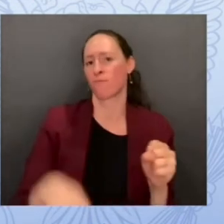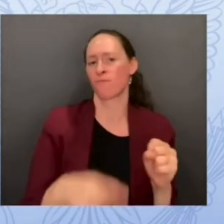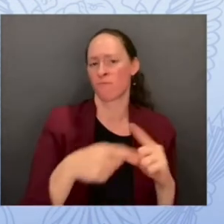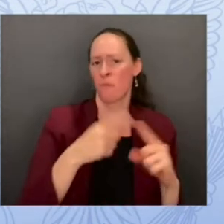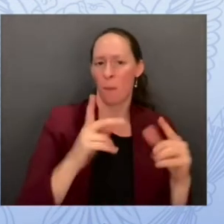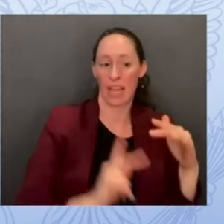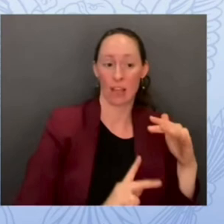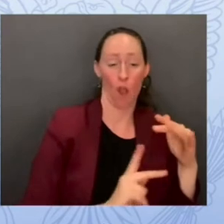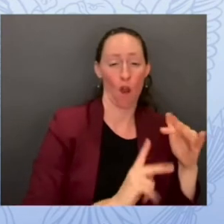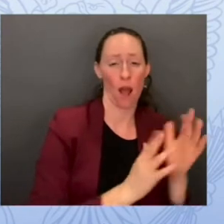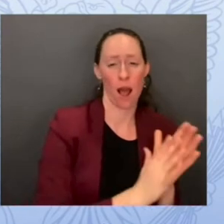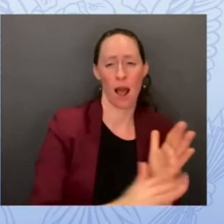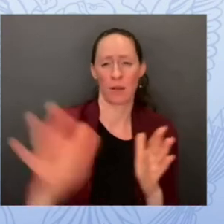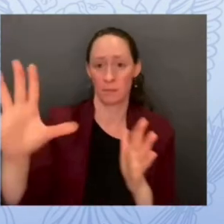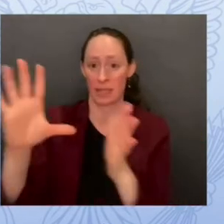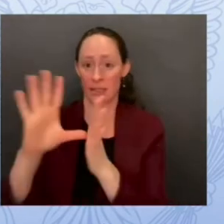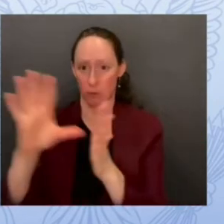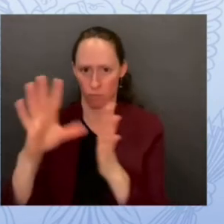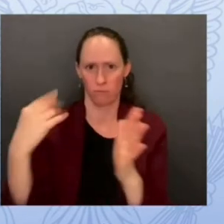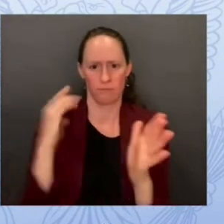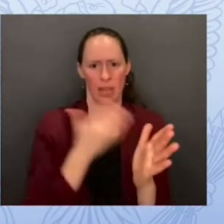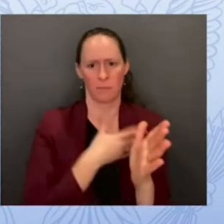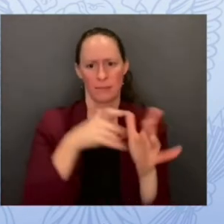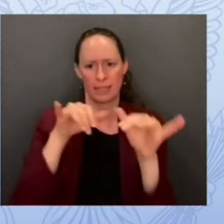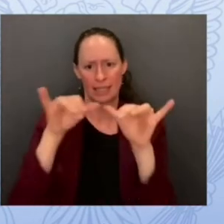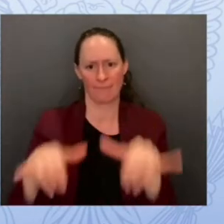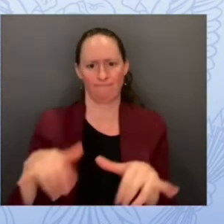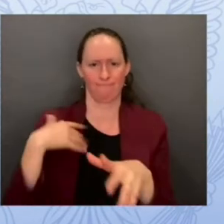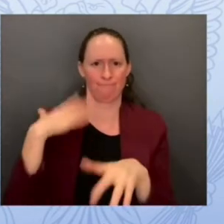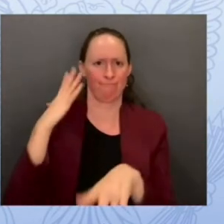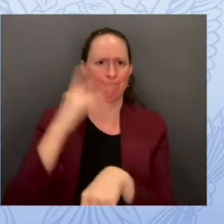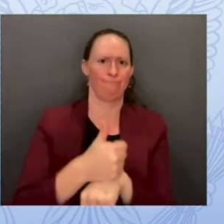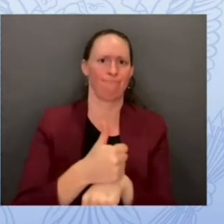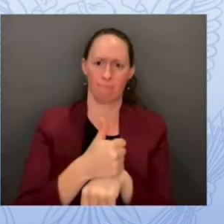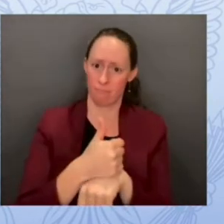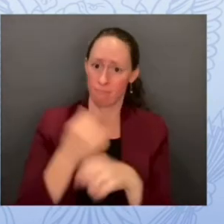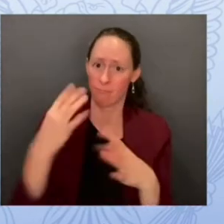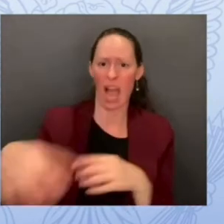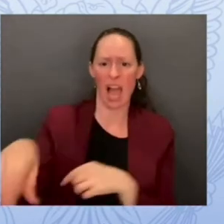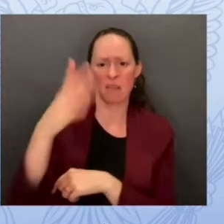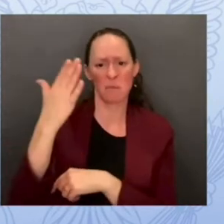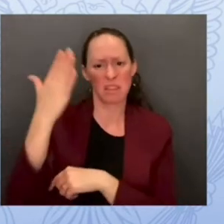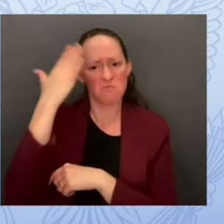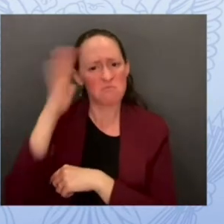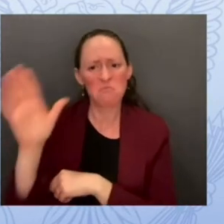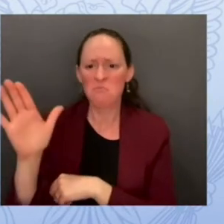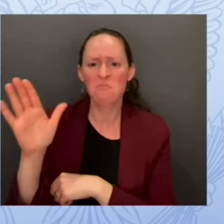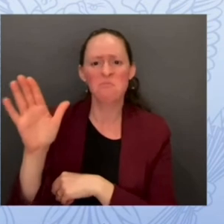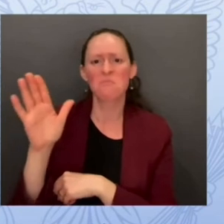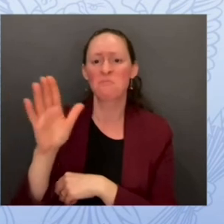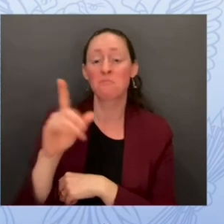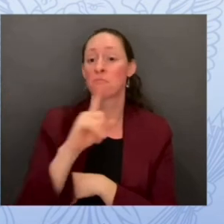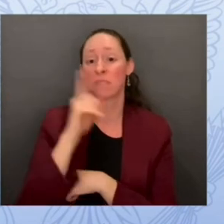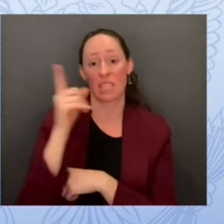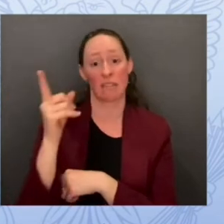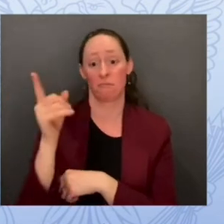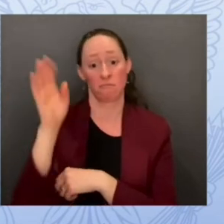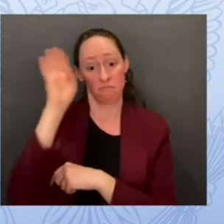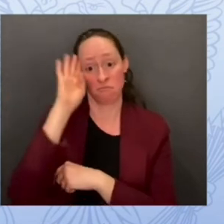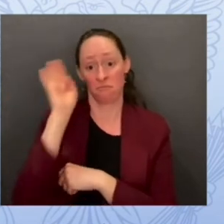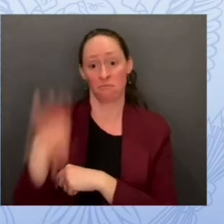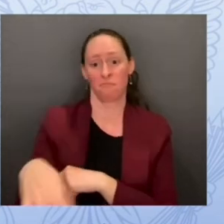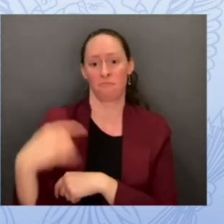things i think a lot of people don't know about power school outside the tech sector but we are one of the most pervasive enterprise applications running the schools school